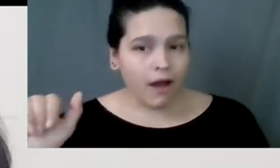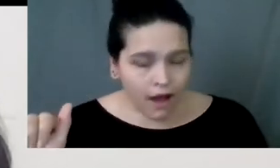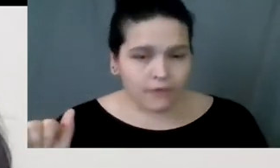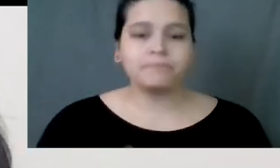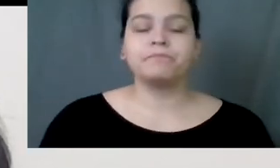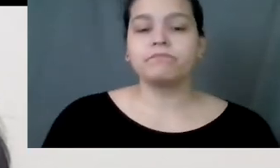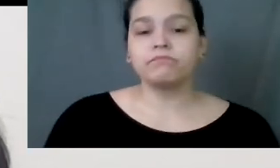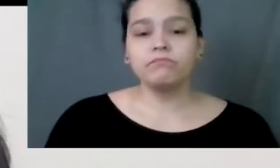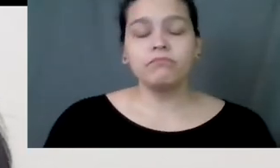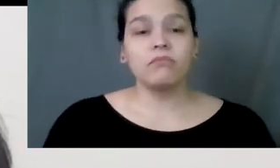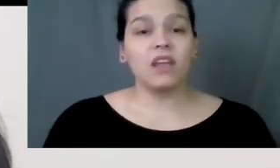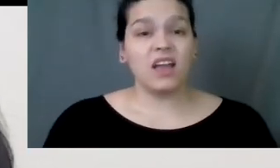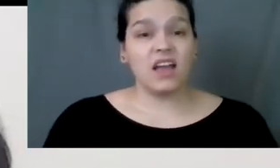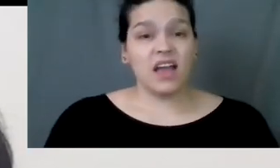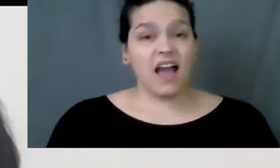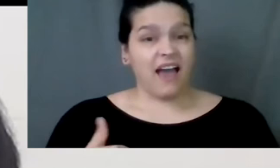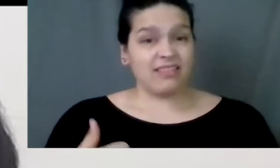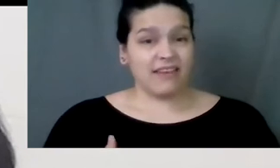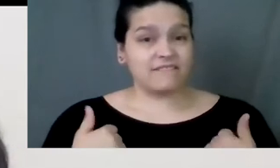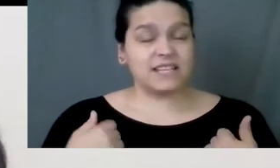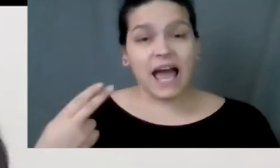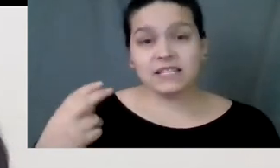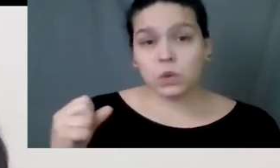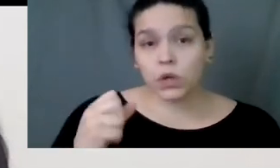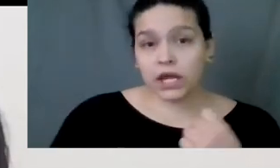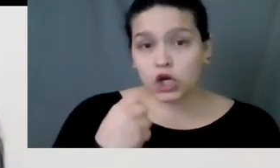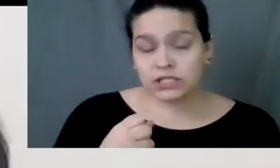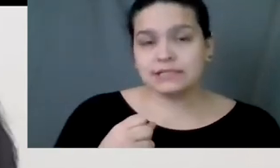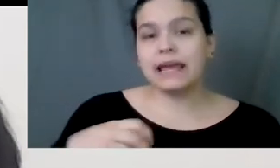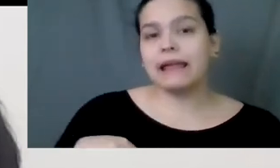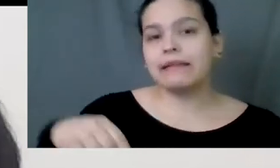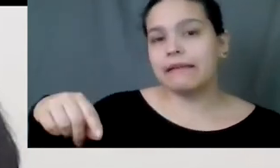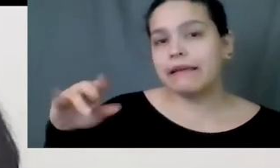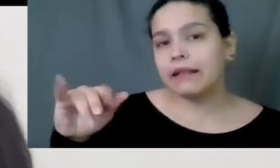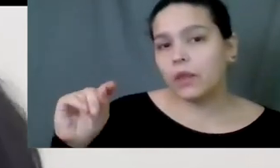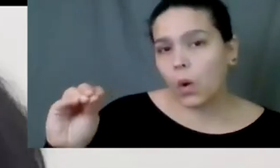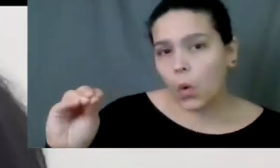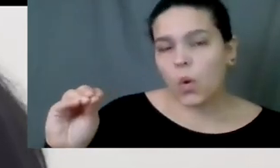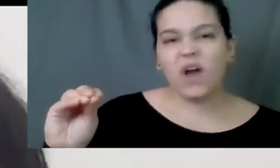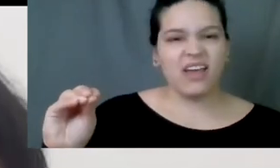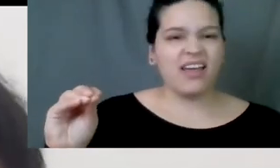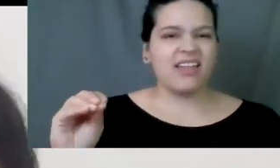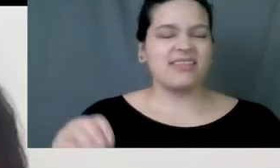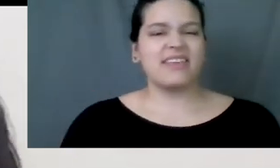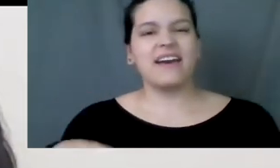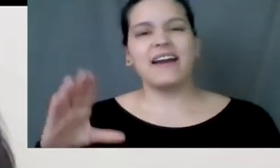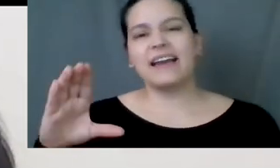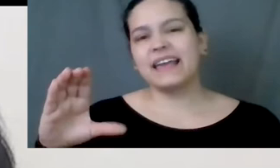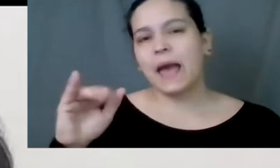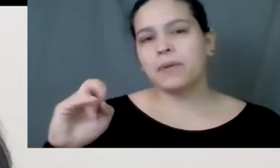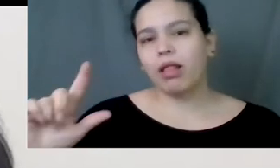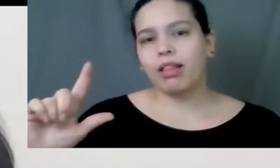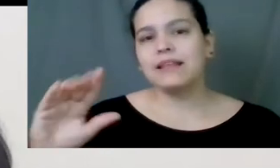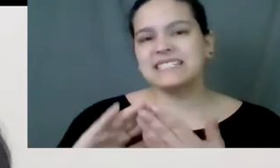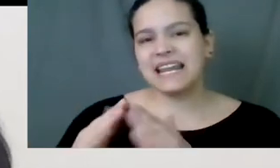high school years in Quito, the capital of Ecuador. And